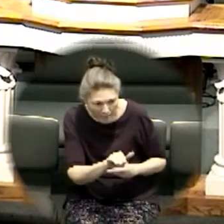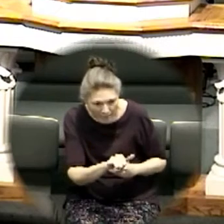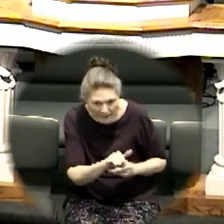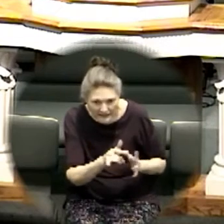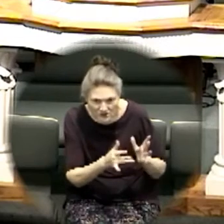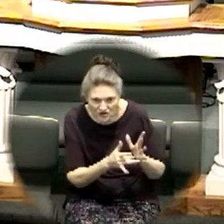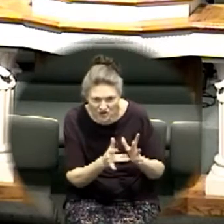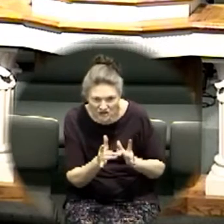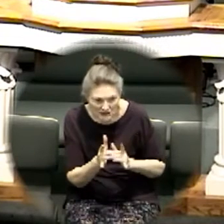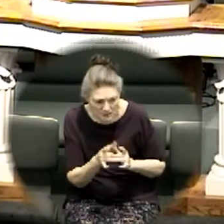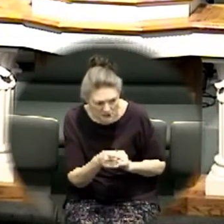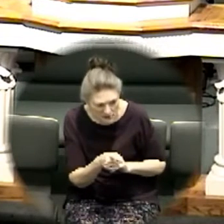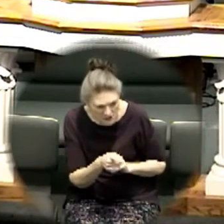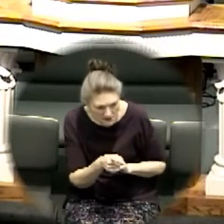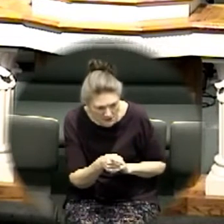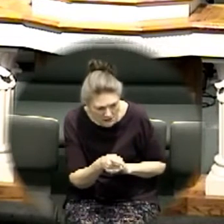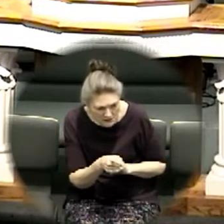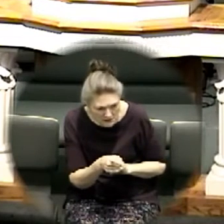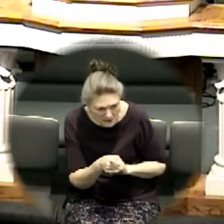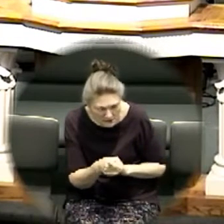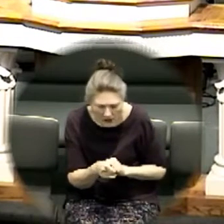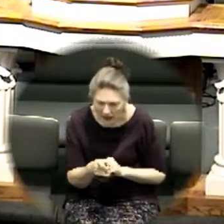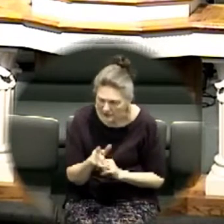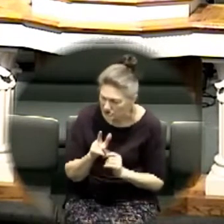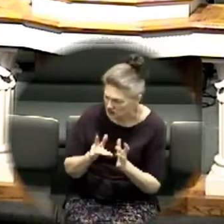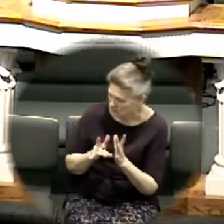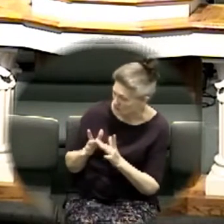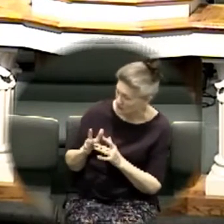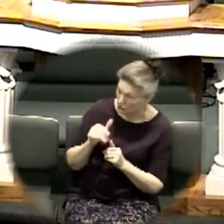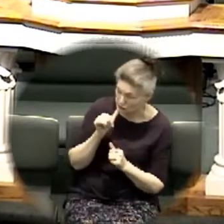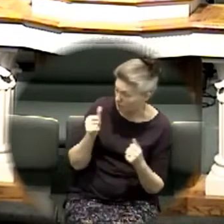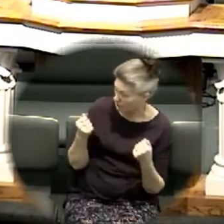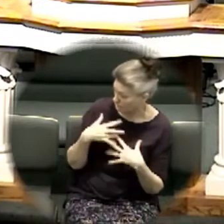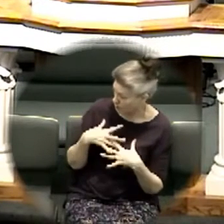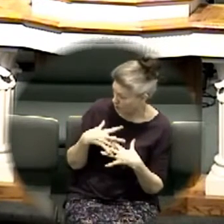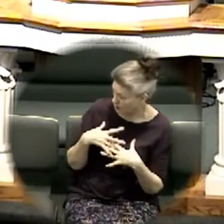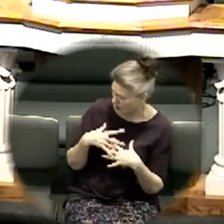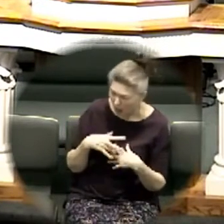said don't be afraid and Peter said Lord if it's you